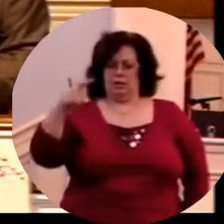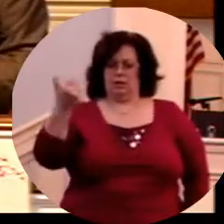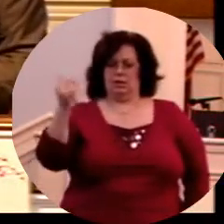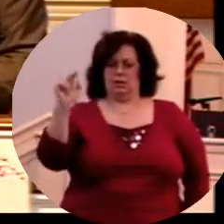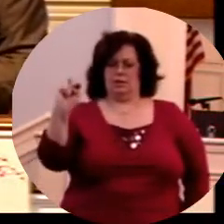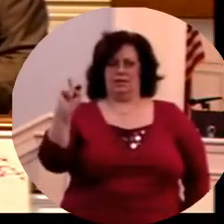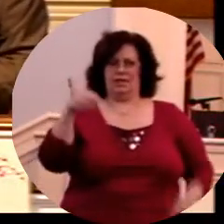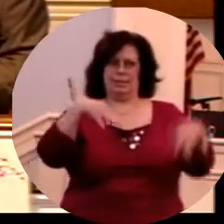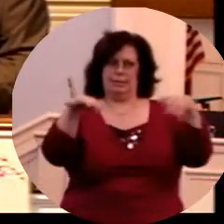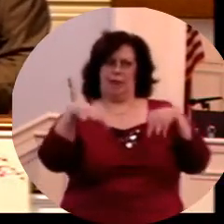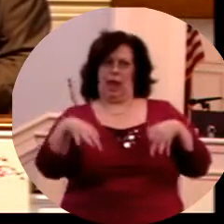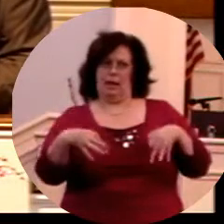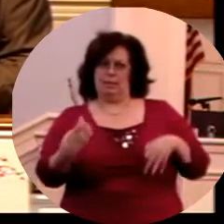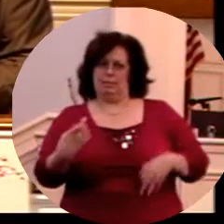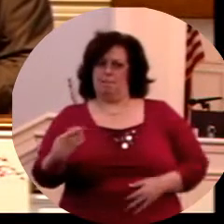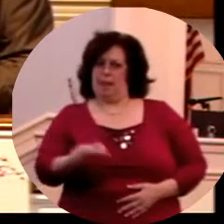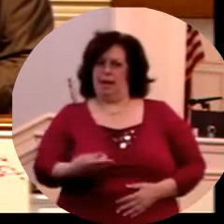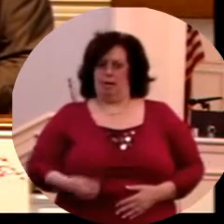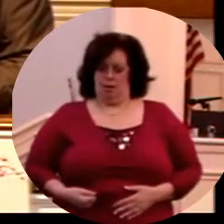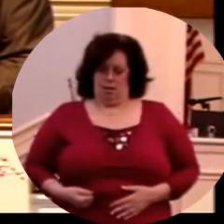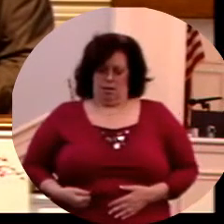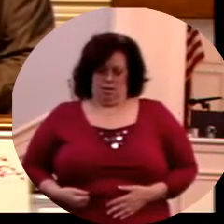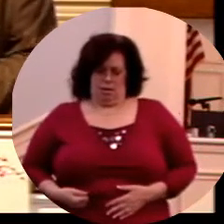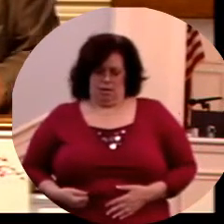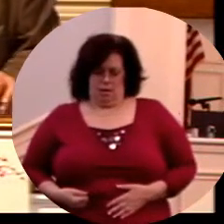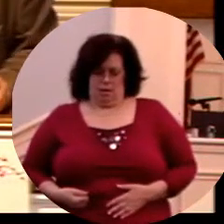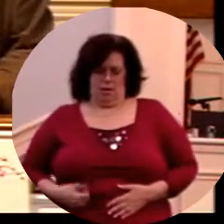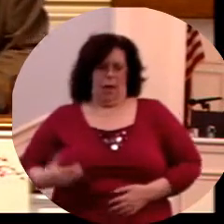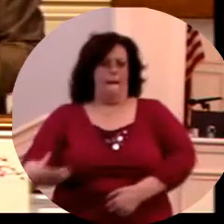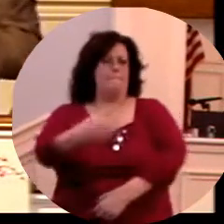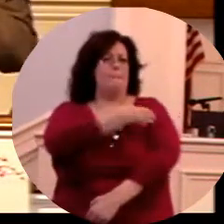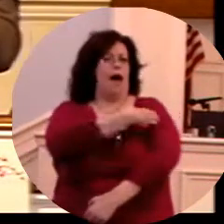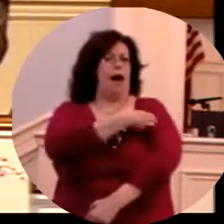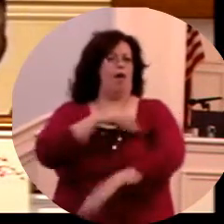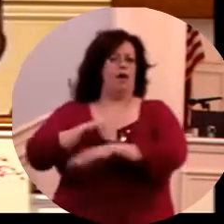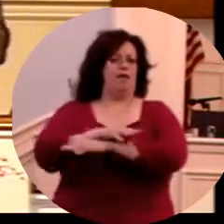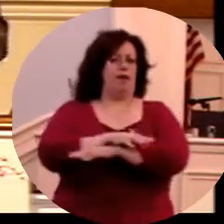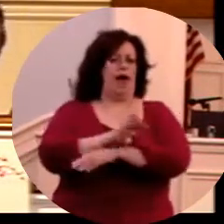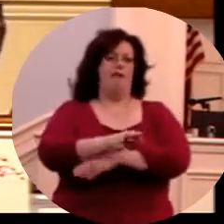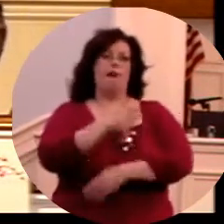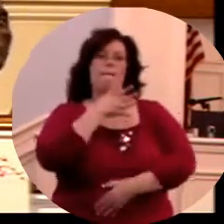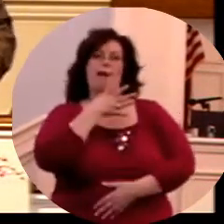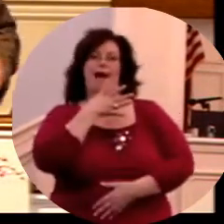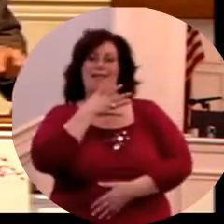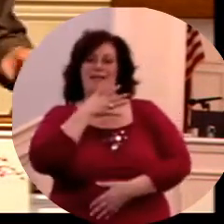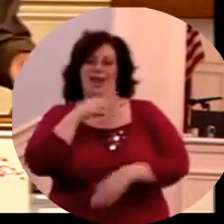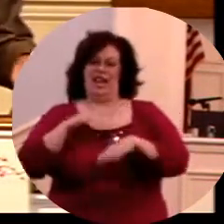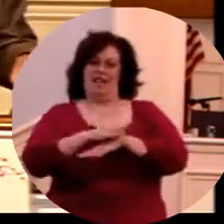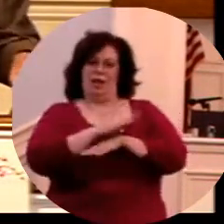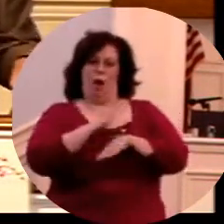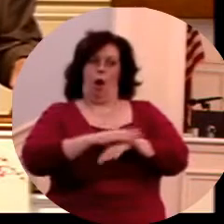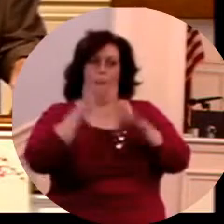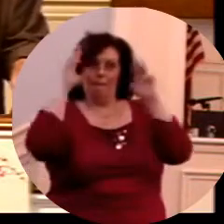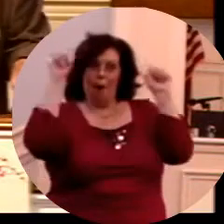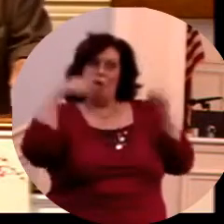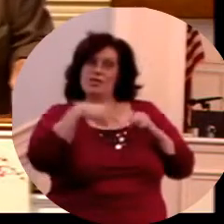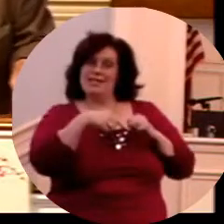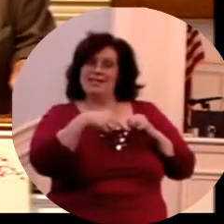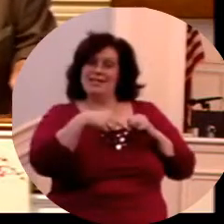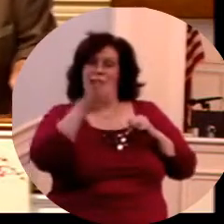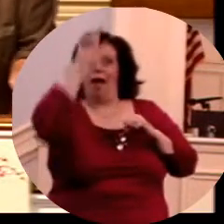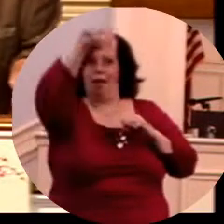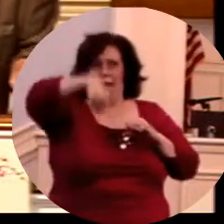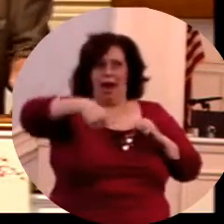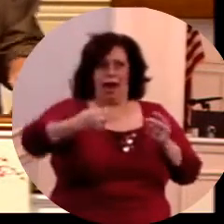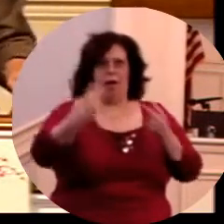Stephen tells us something about this. The power and the influence that the mother of Moses had on